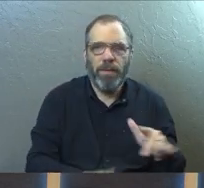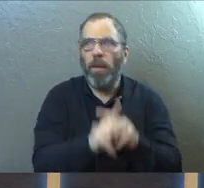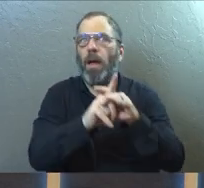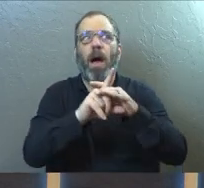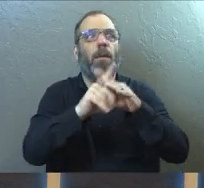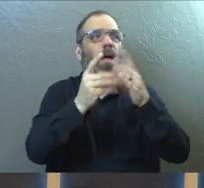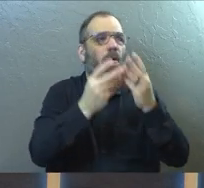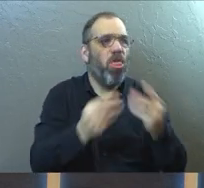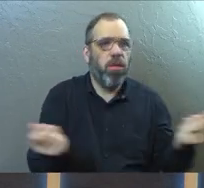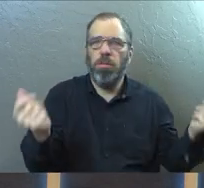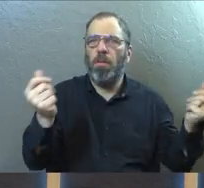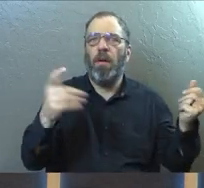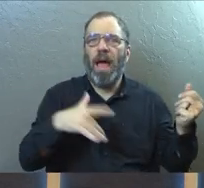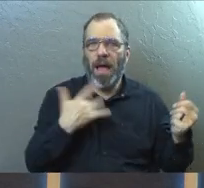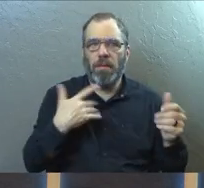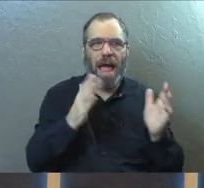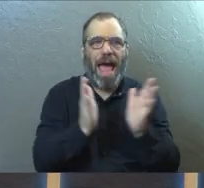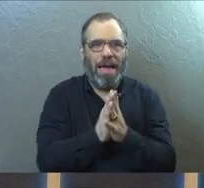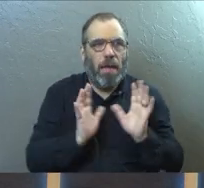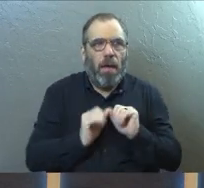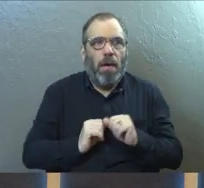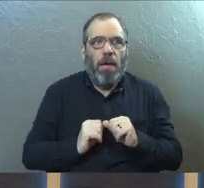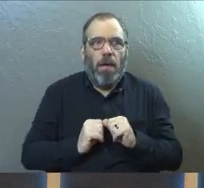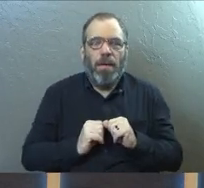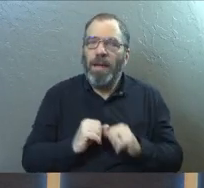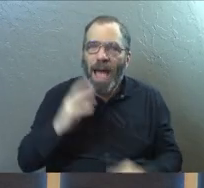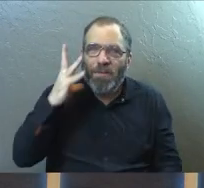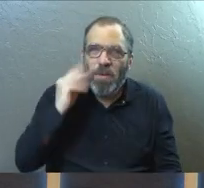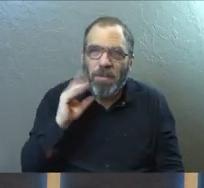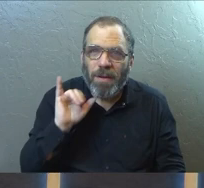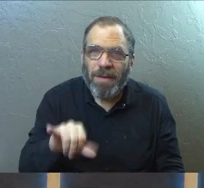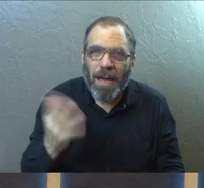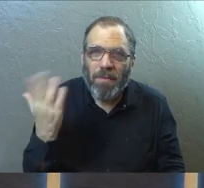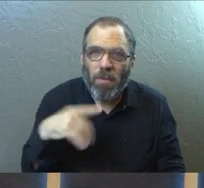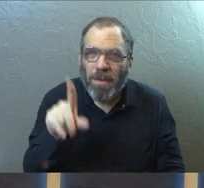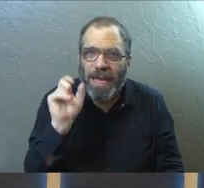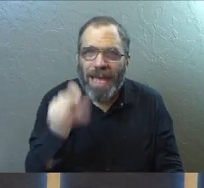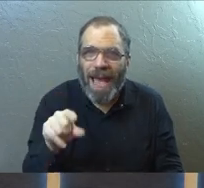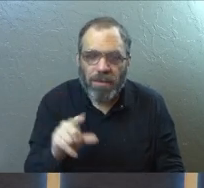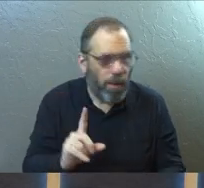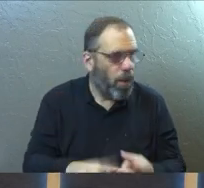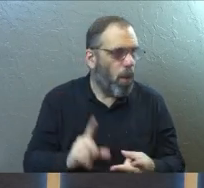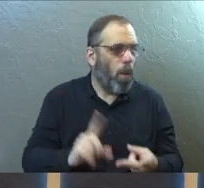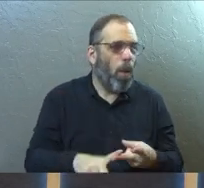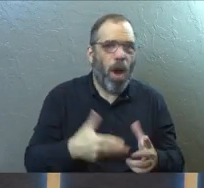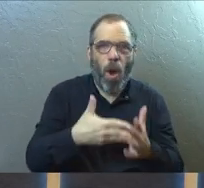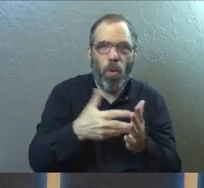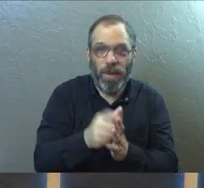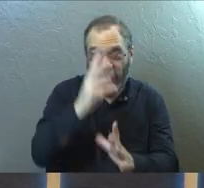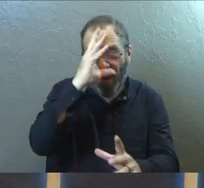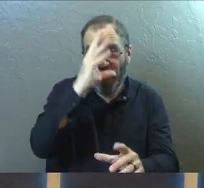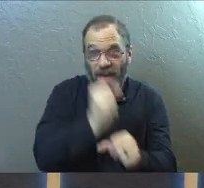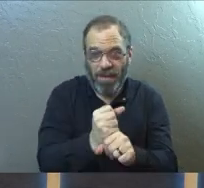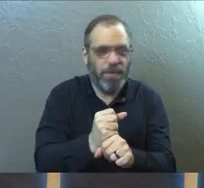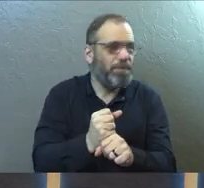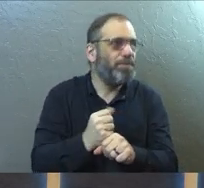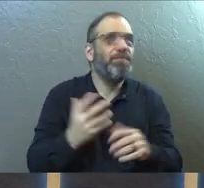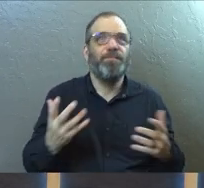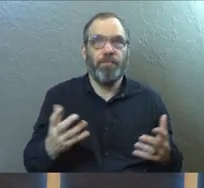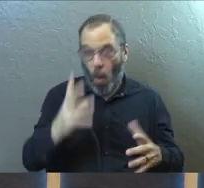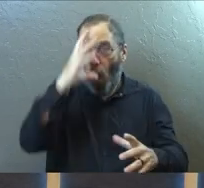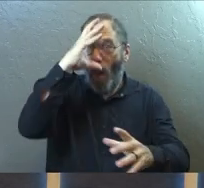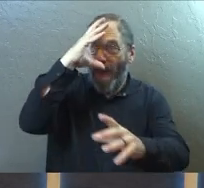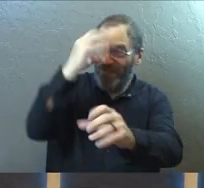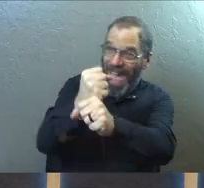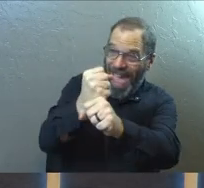it can be gone as soon as somebody asks a question. Have you ever been there? Or a brittle faith where you had